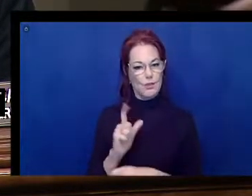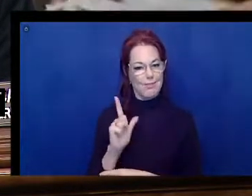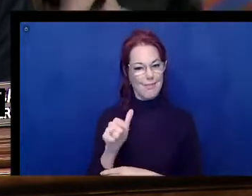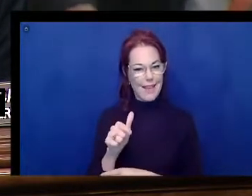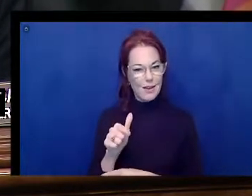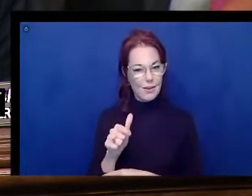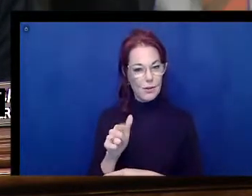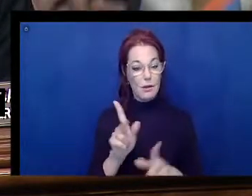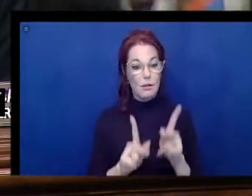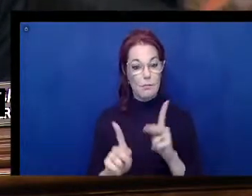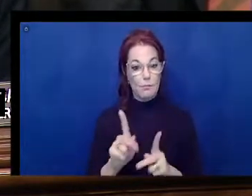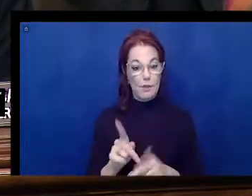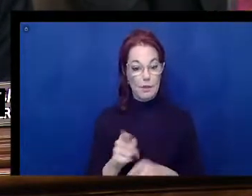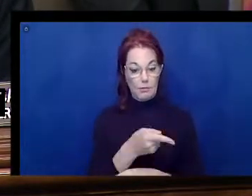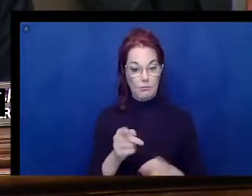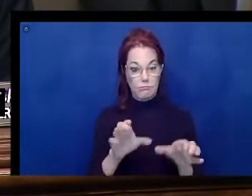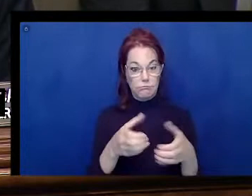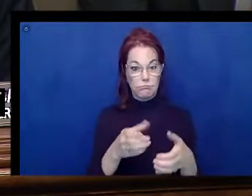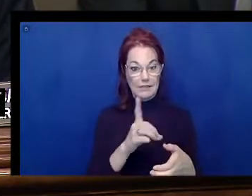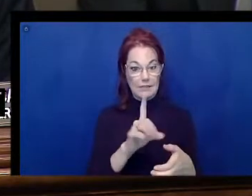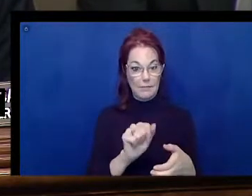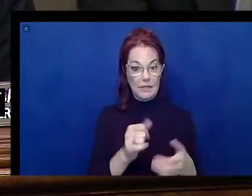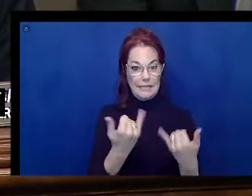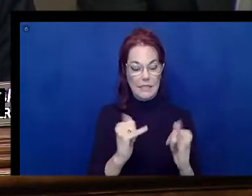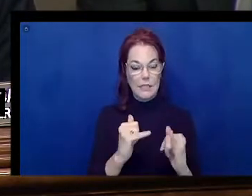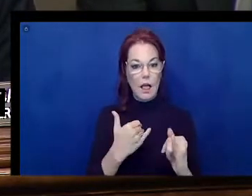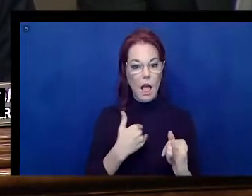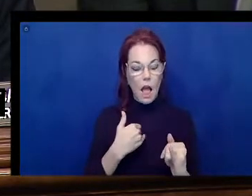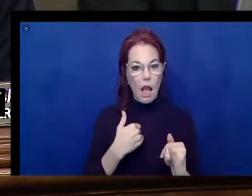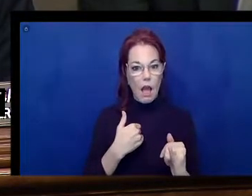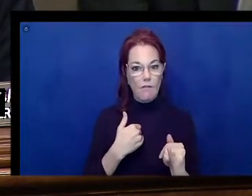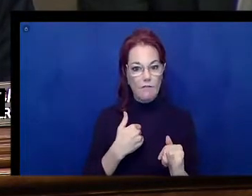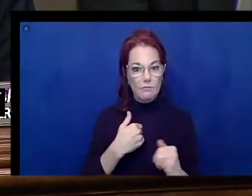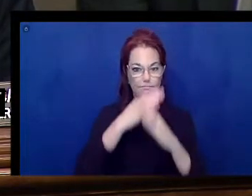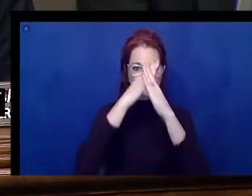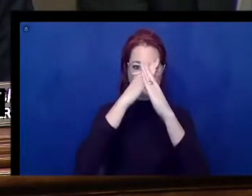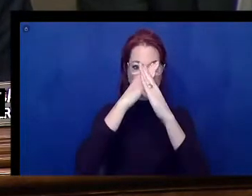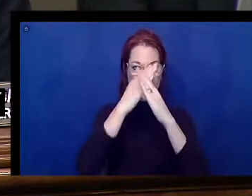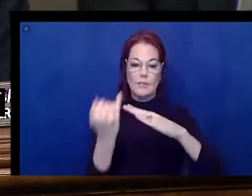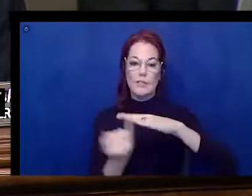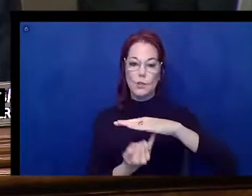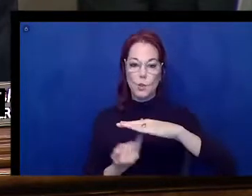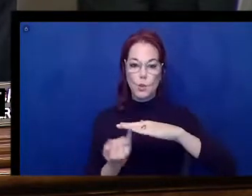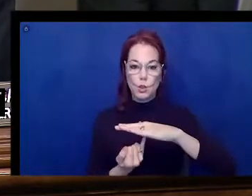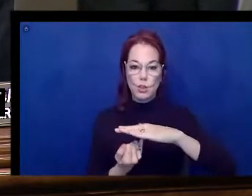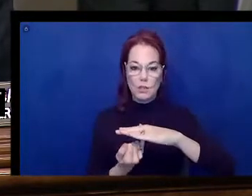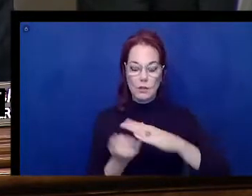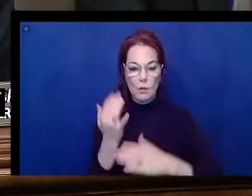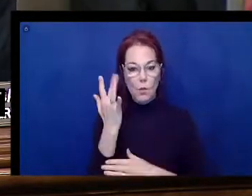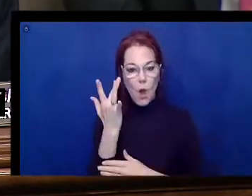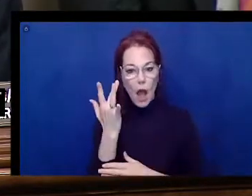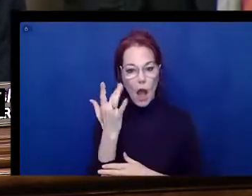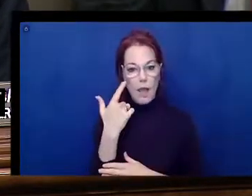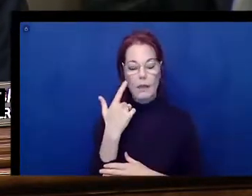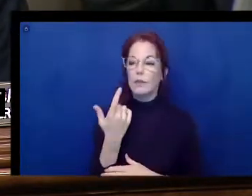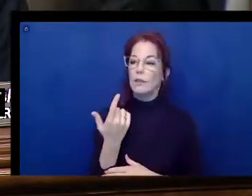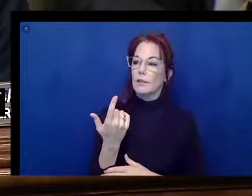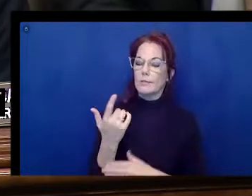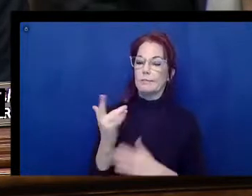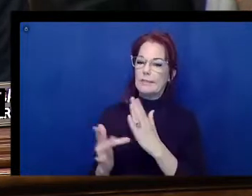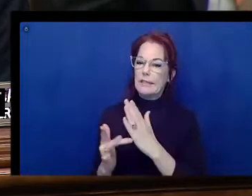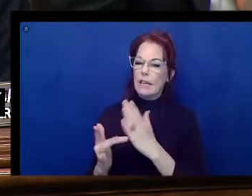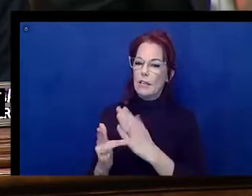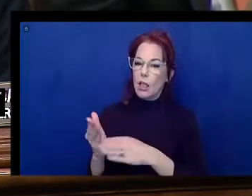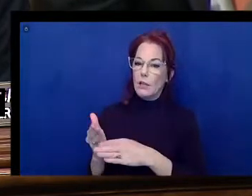these walls of exclusion because of how technology has advanced and how we haven't kept up